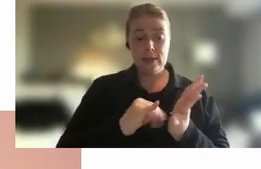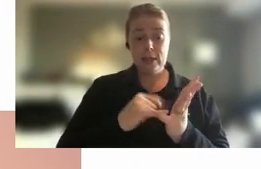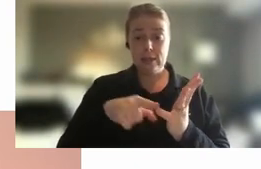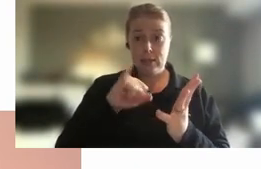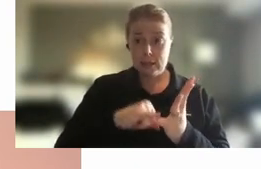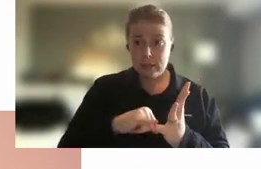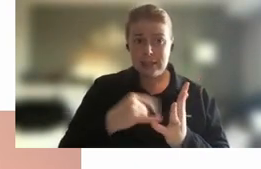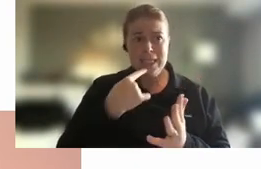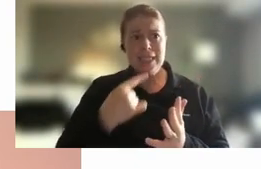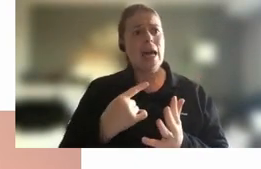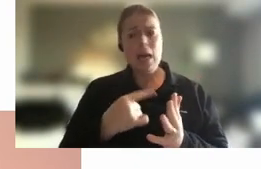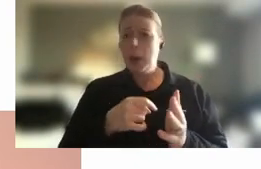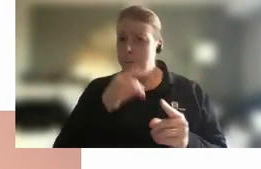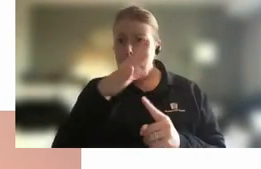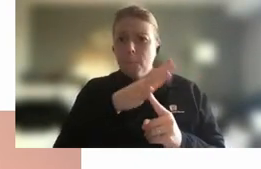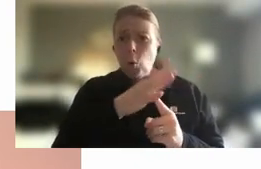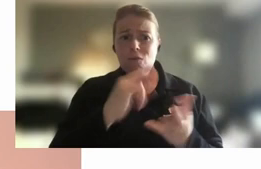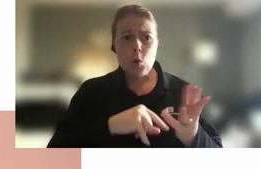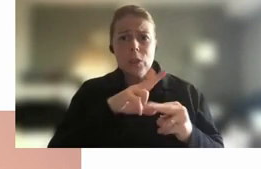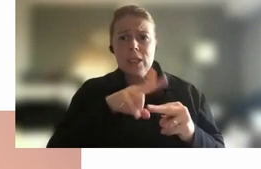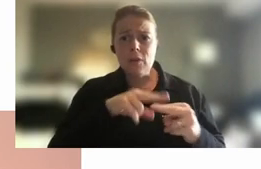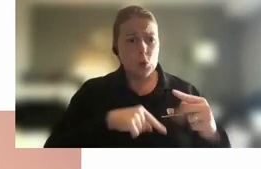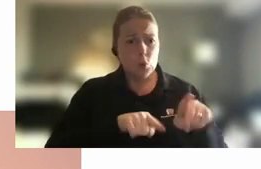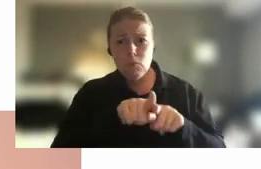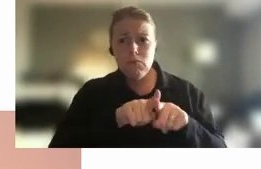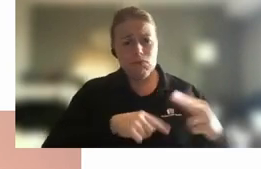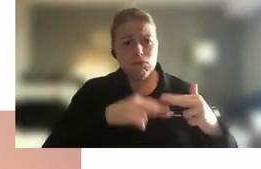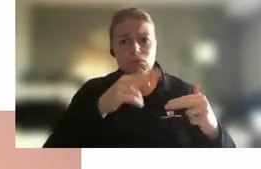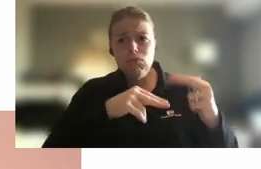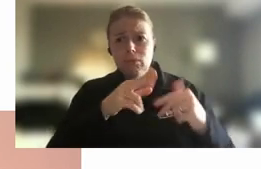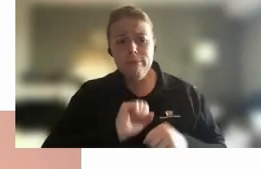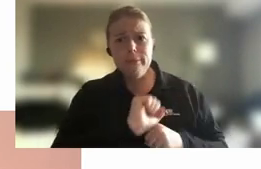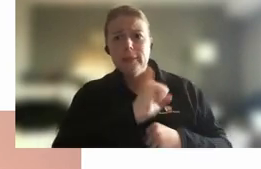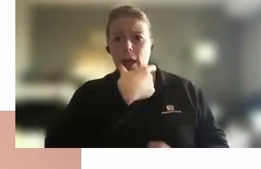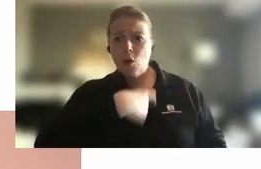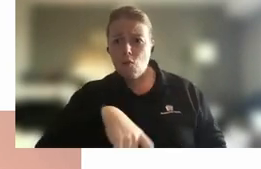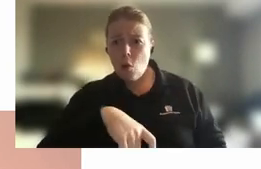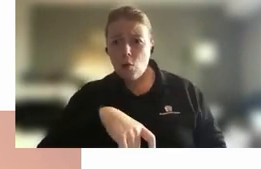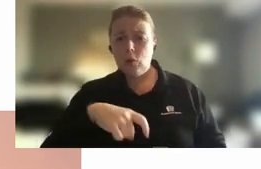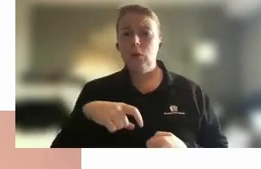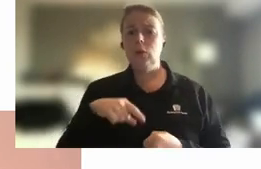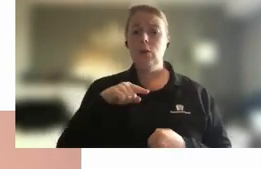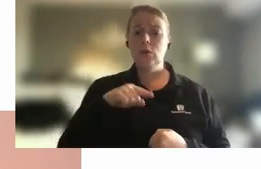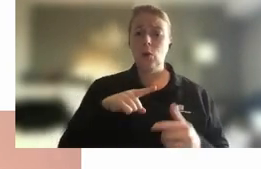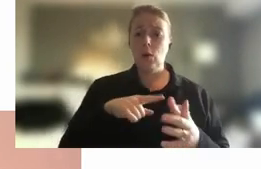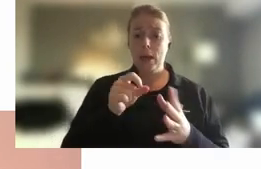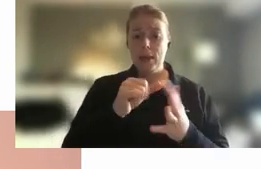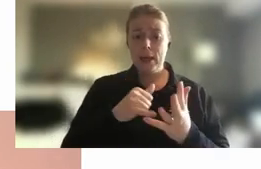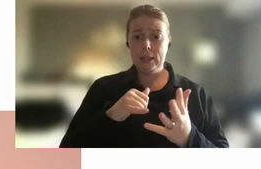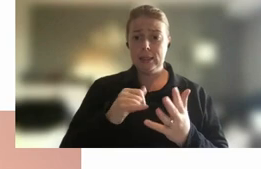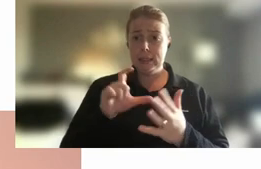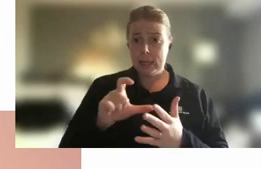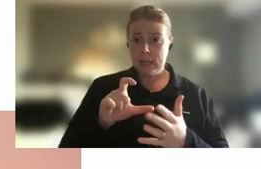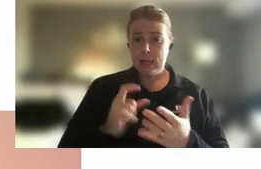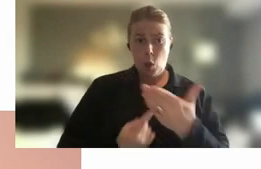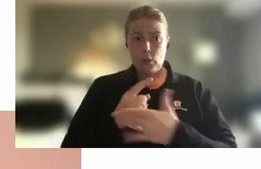to learn and grow in their jobs and the APS academy is an opportunity to really connect all the way across the service both in